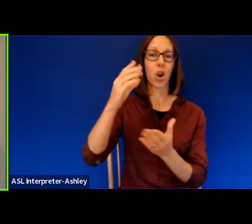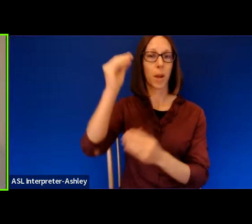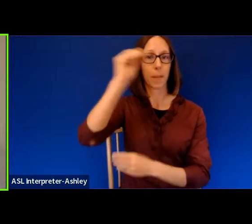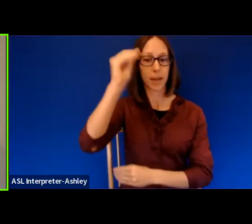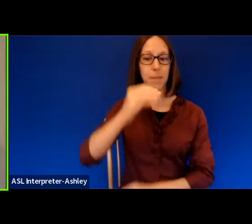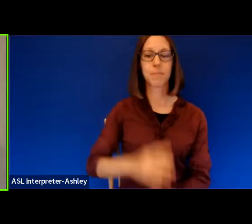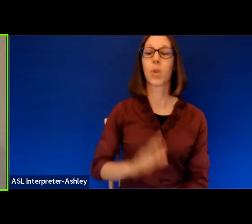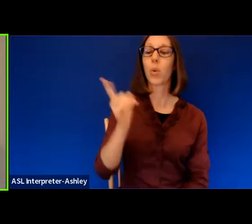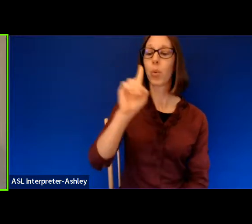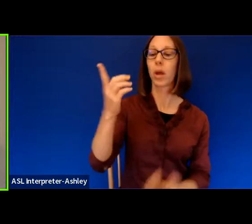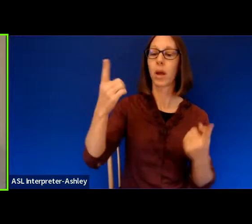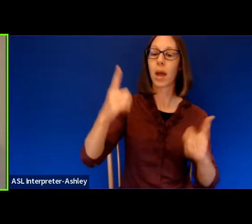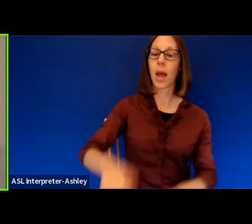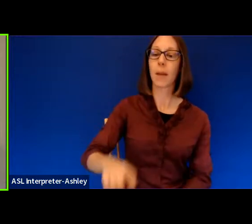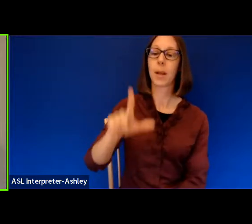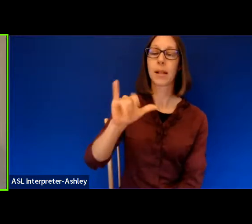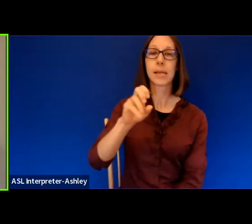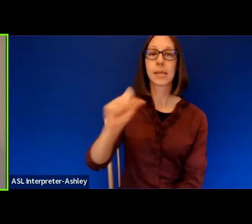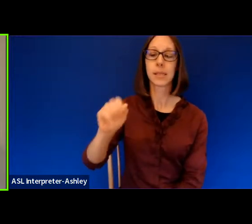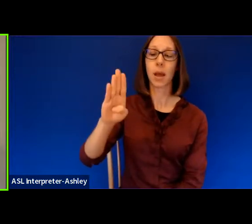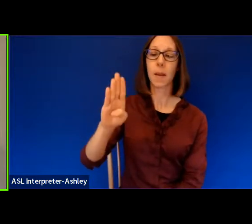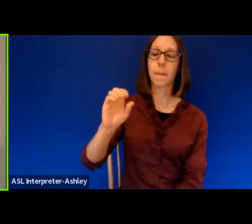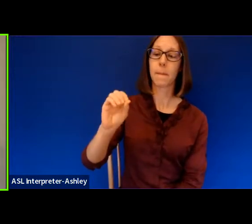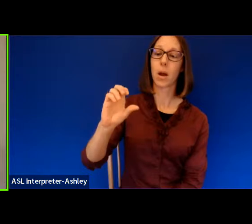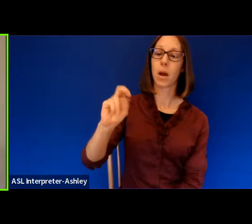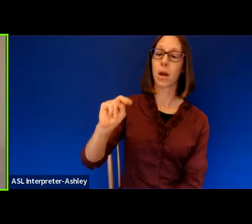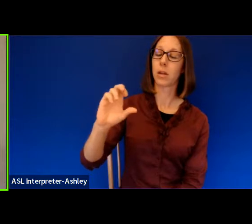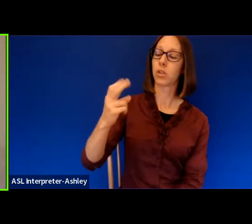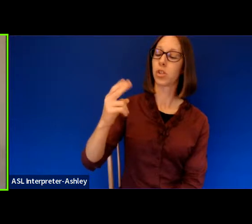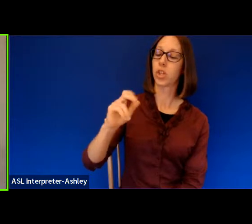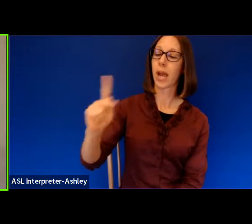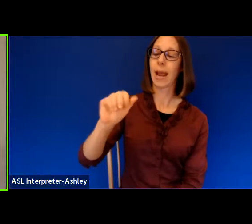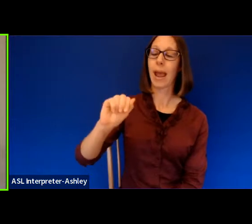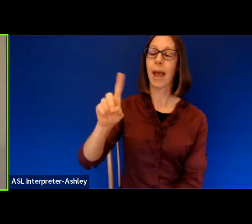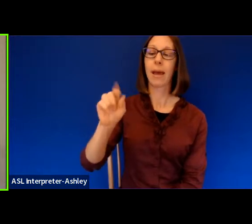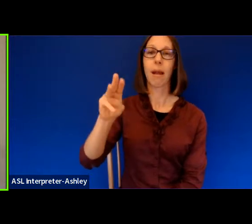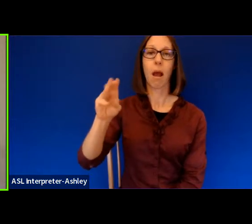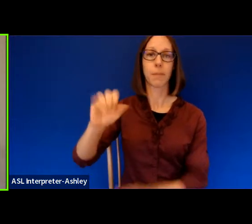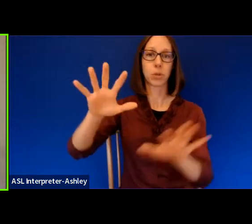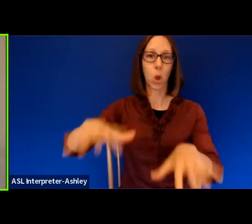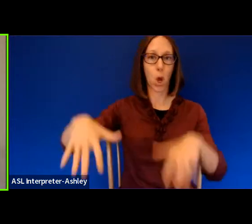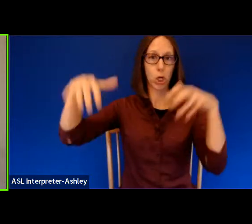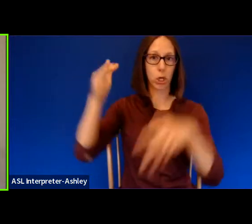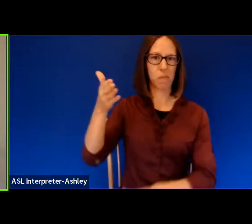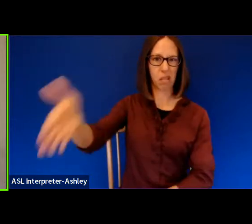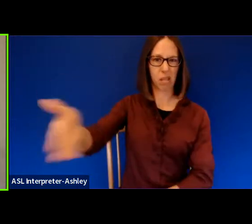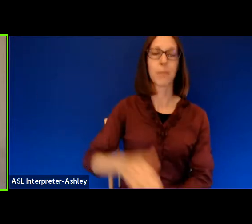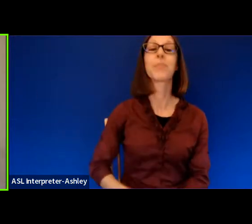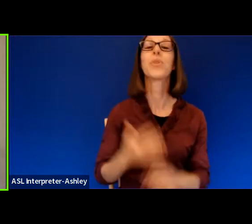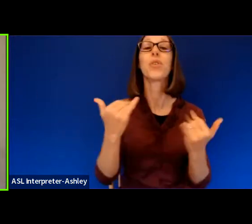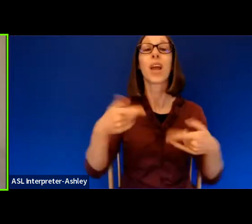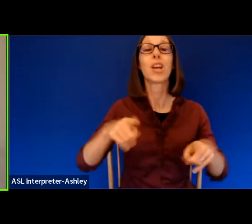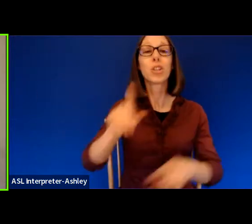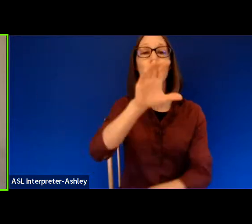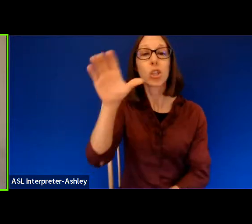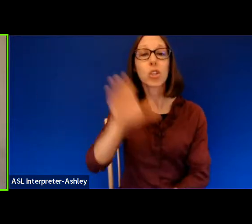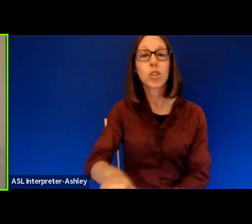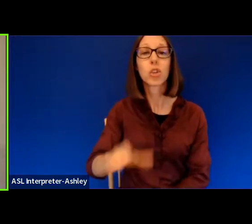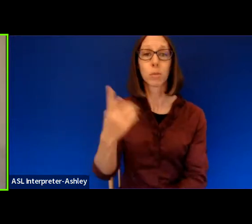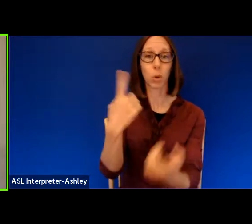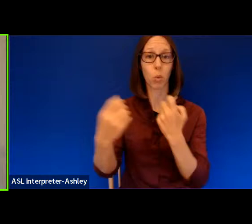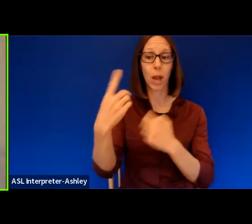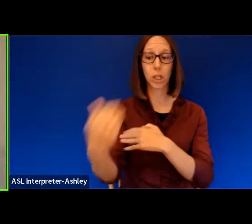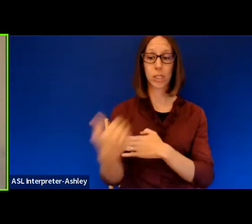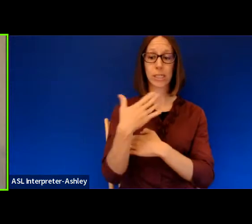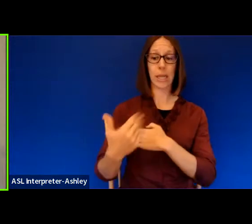Bonchak Adams Auditorium. During today's event, Zoom viewers can submit questions for our speaker